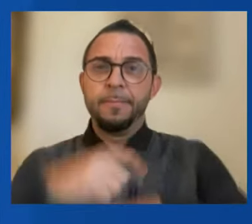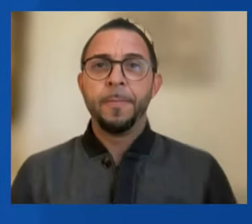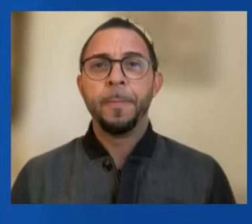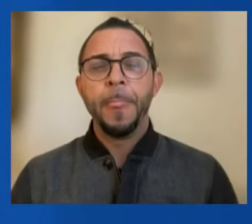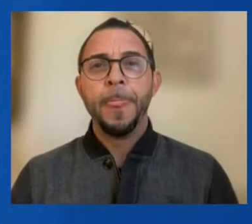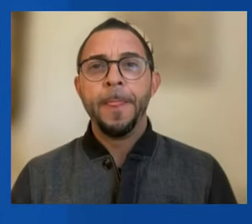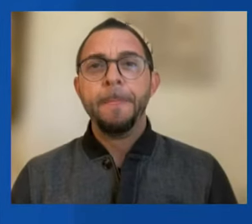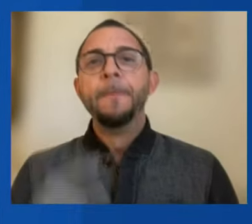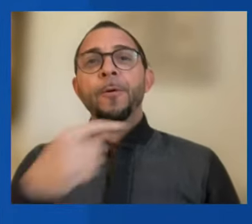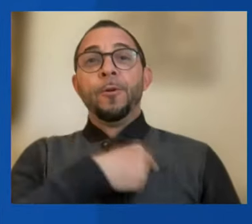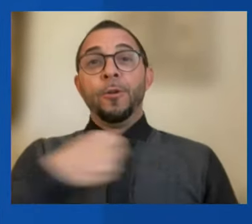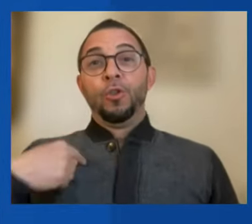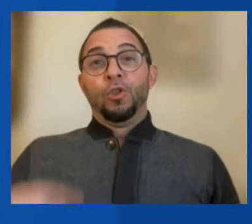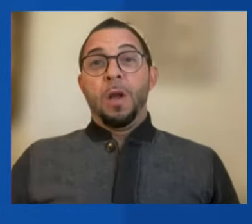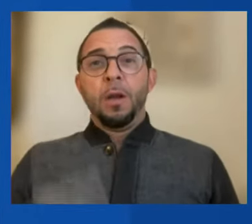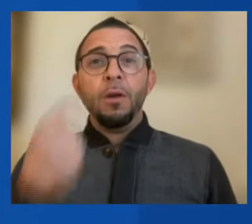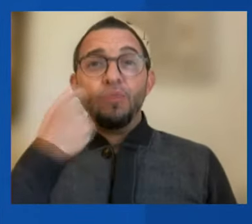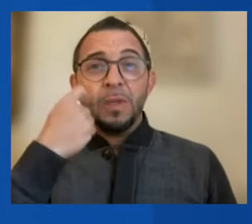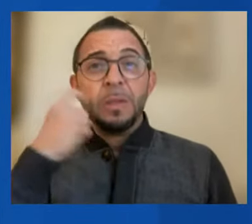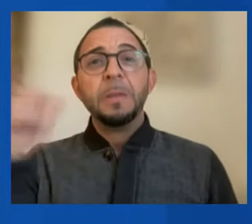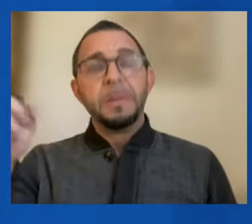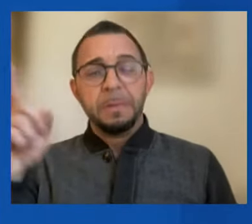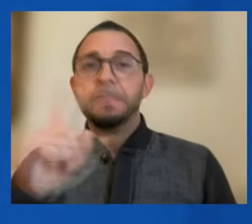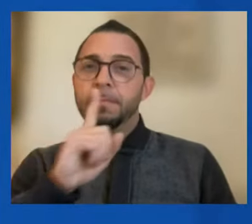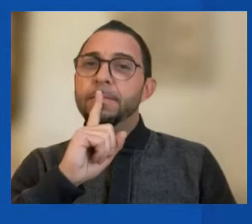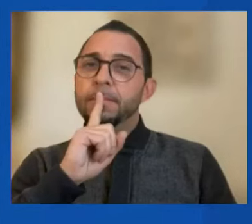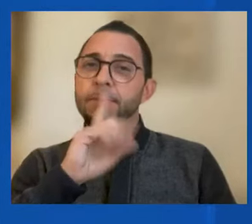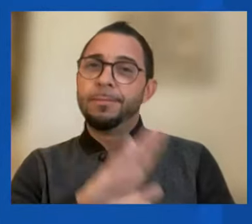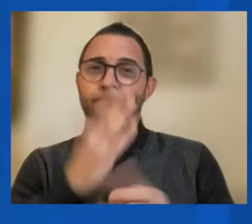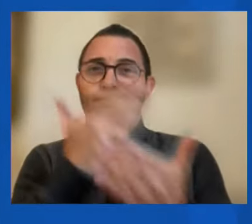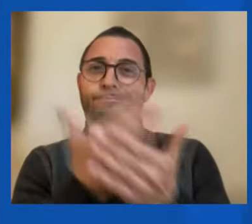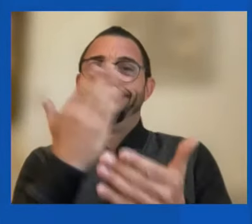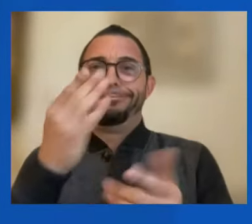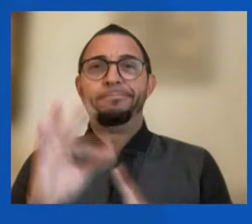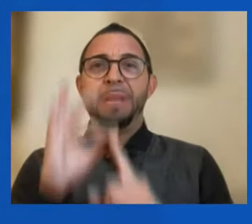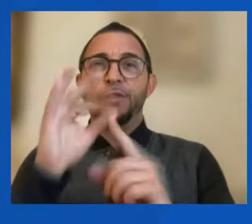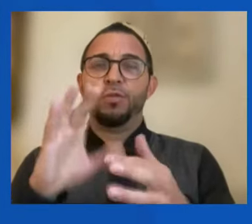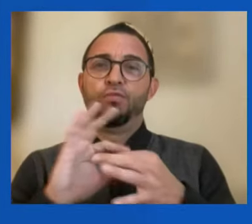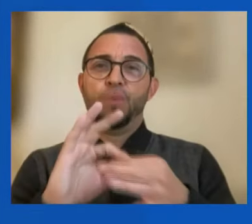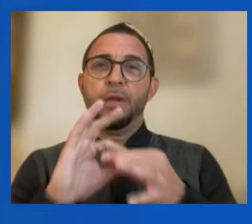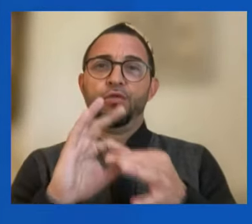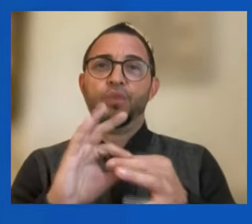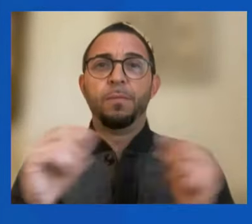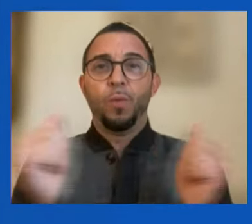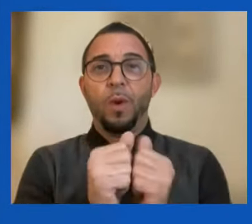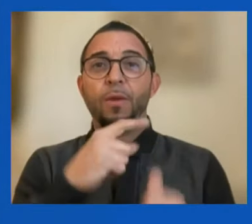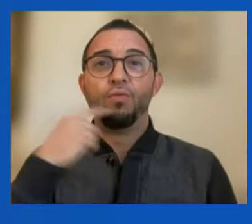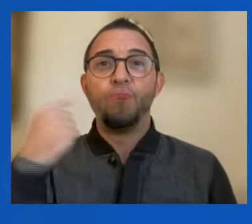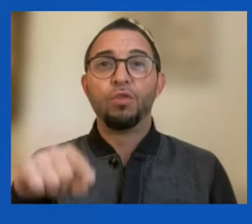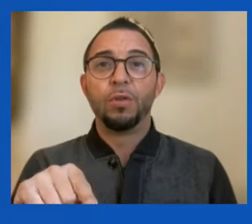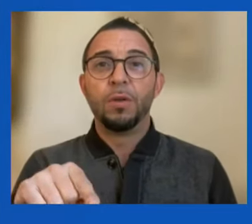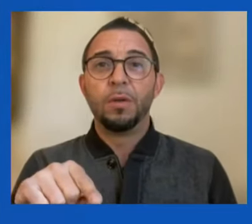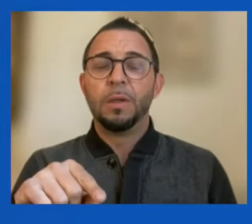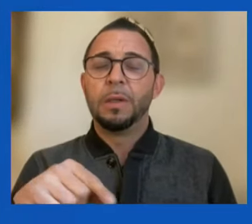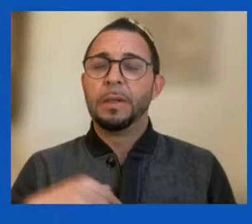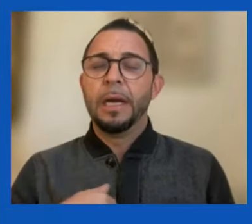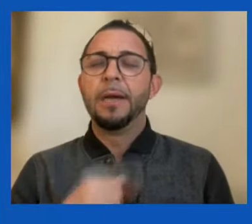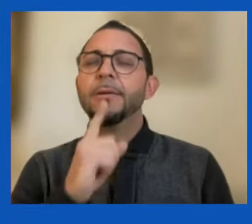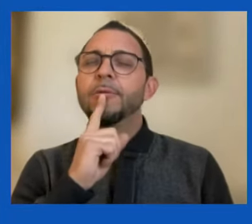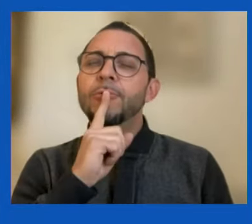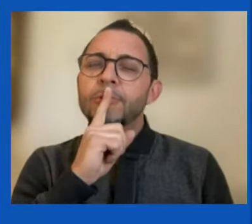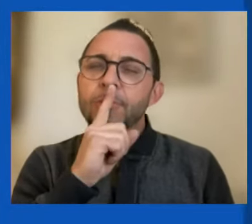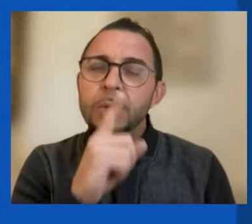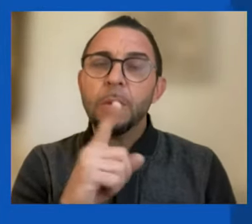recently affirmed a special relationship with Russia. I fervently hope that China will make